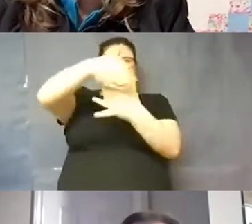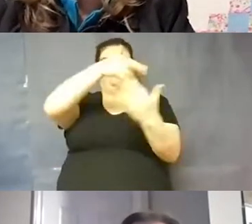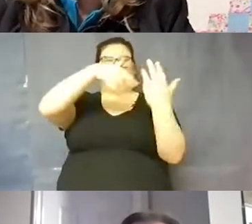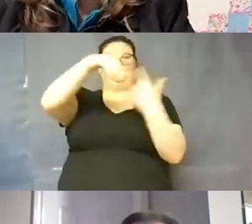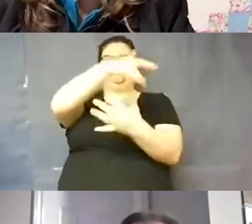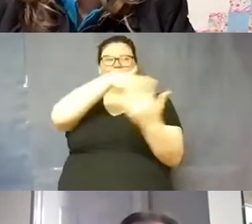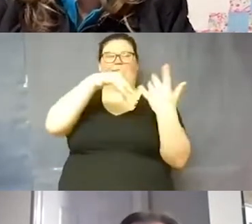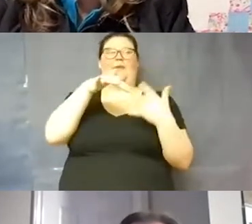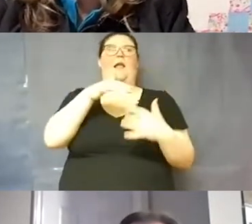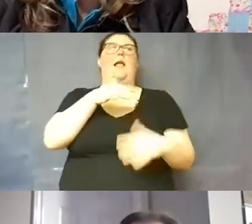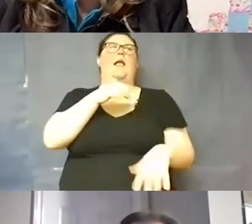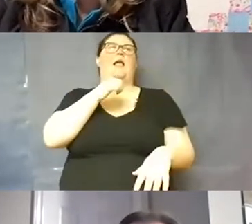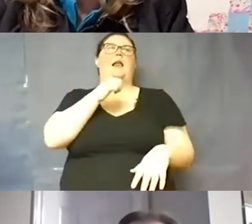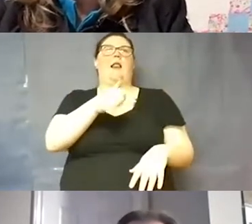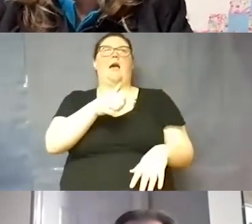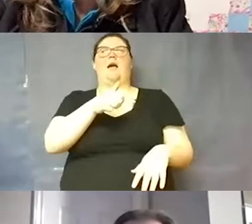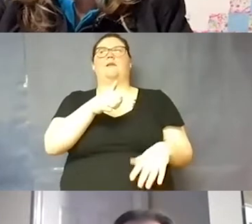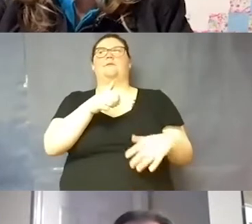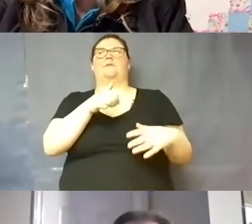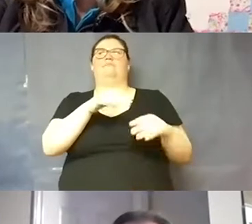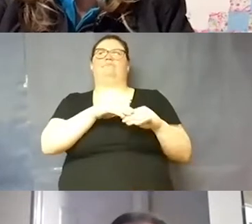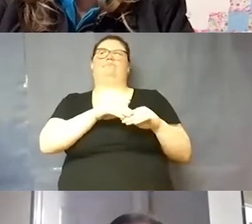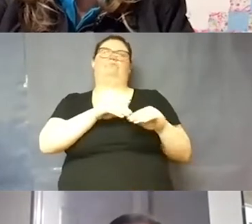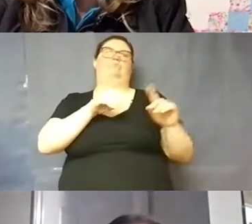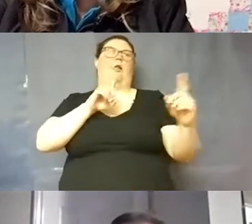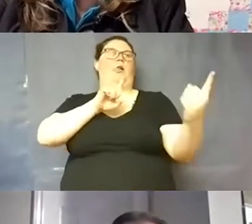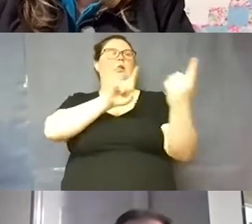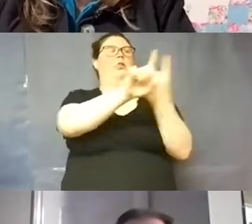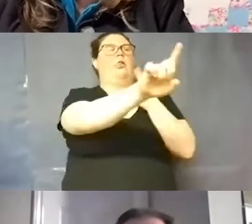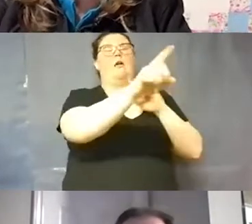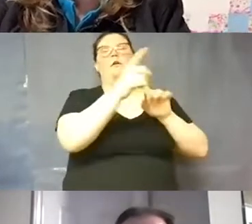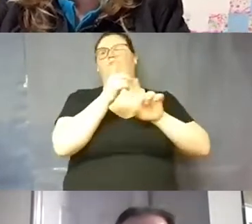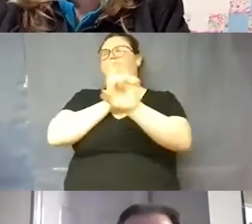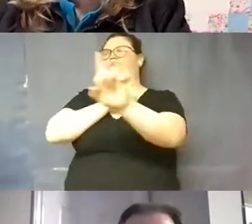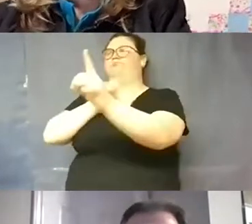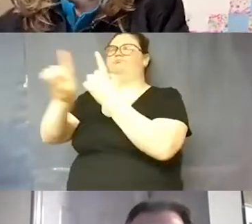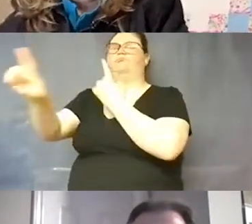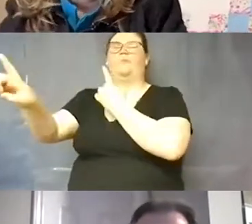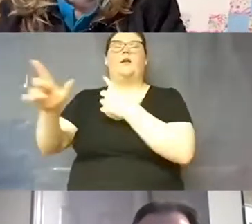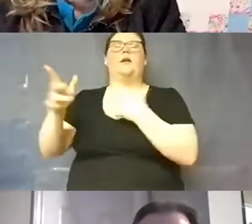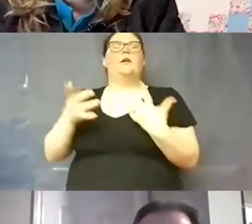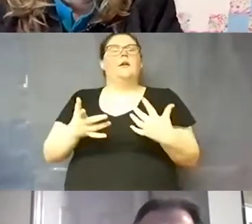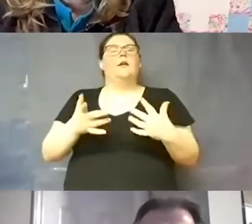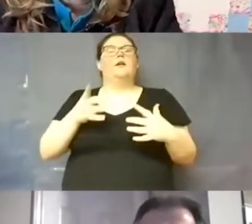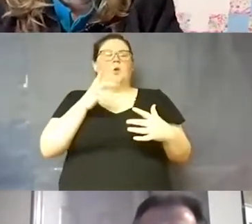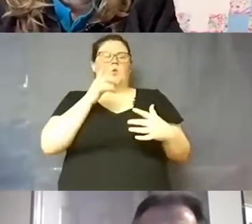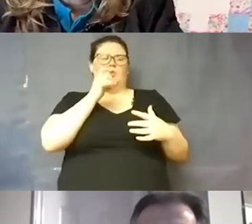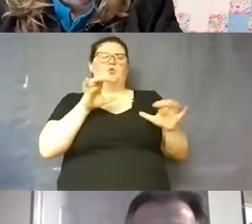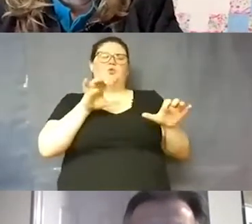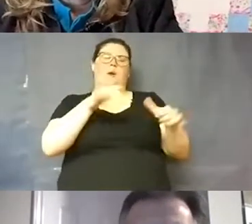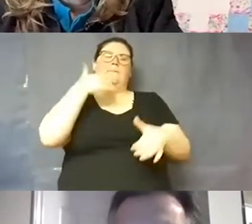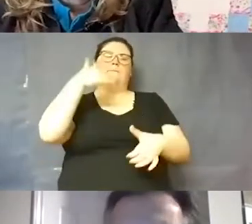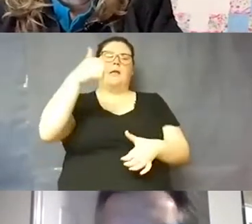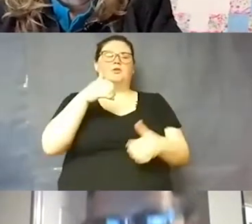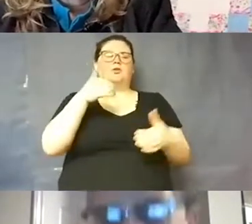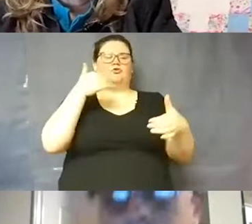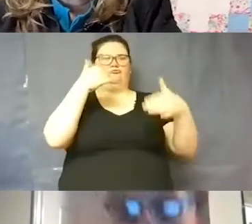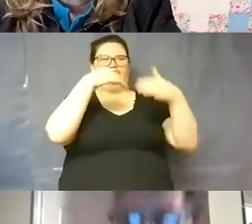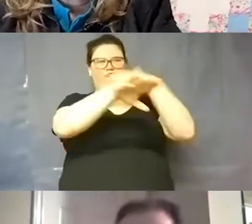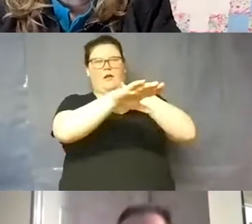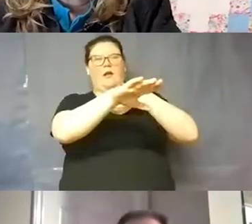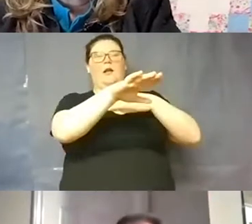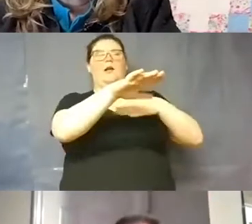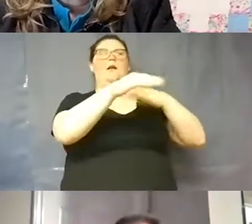we're not um passing by other kids so we're doing our very best to make sure that they are entering and exiting